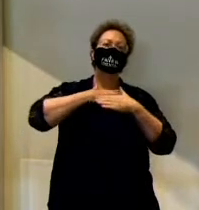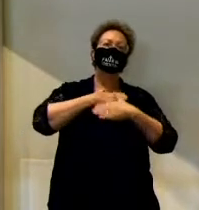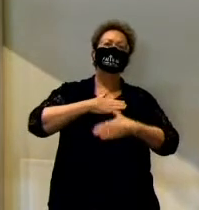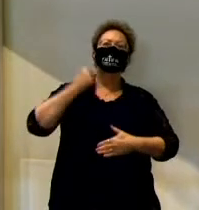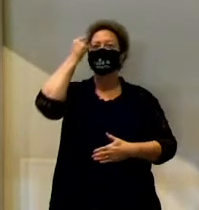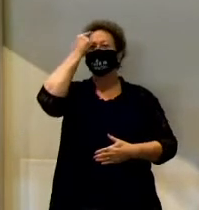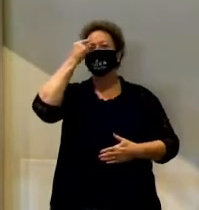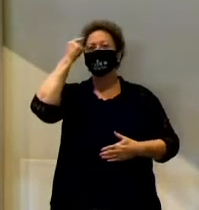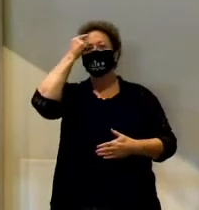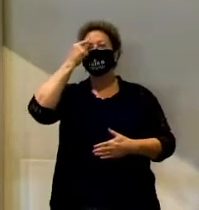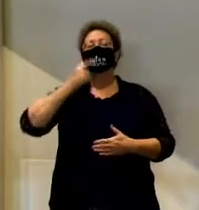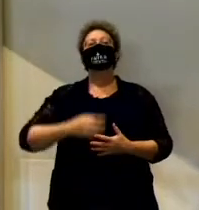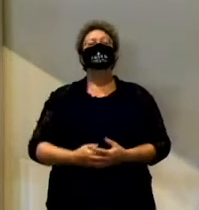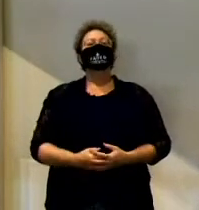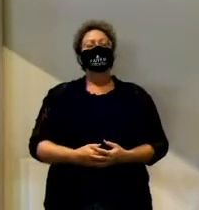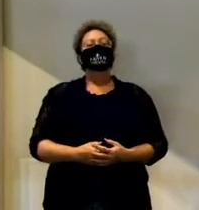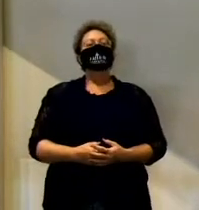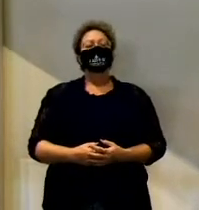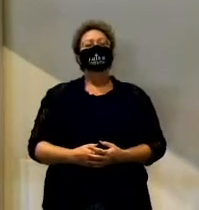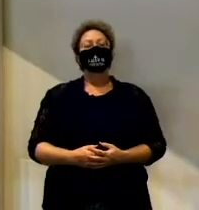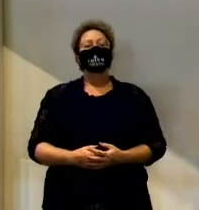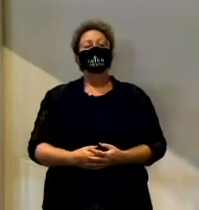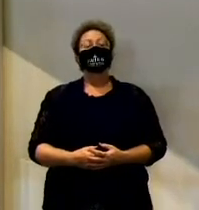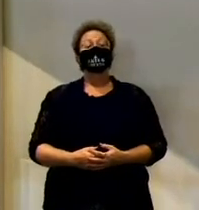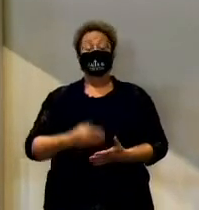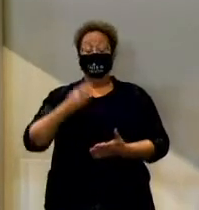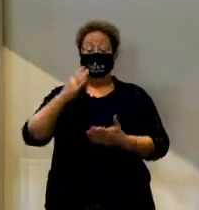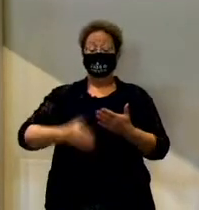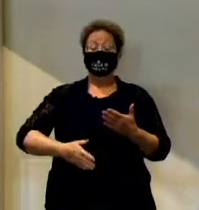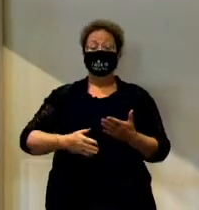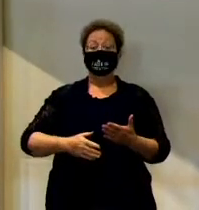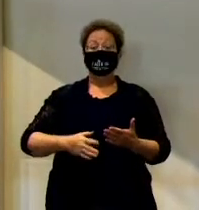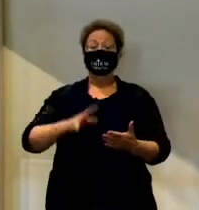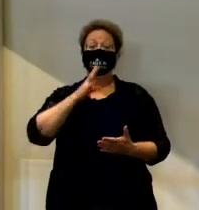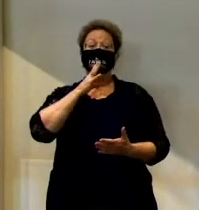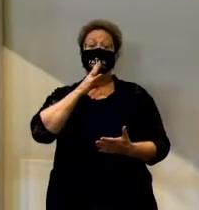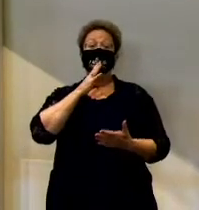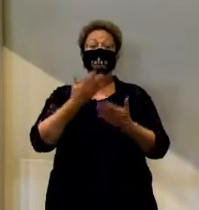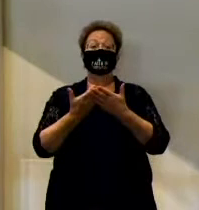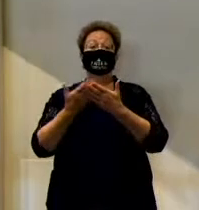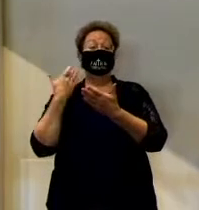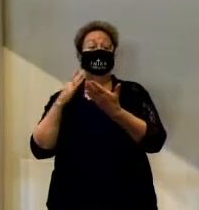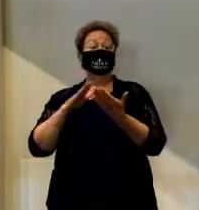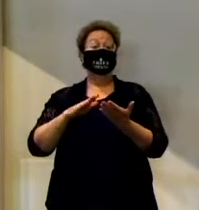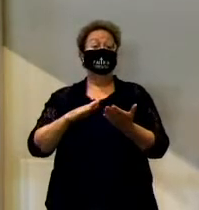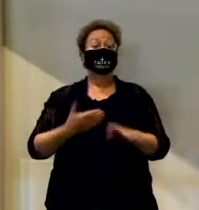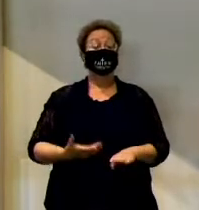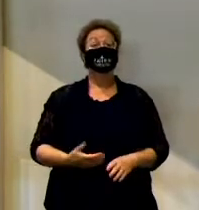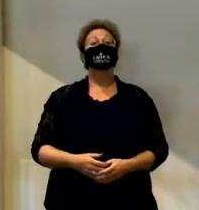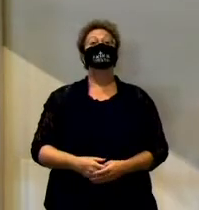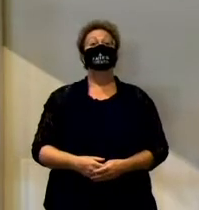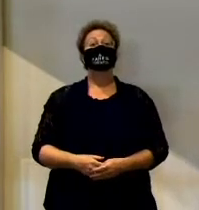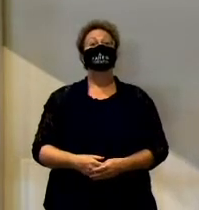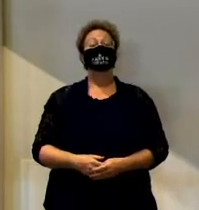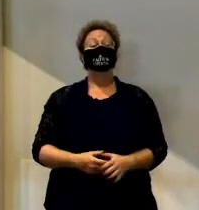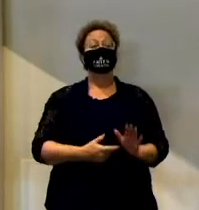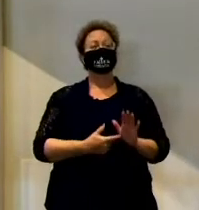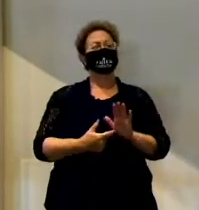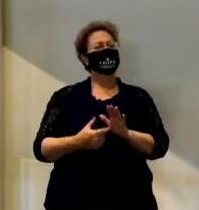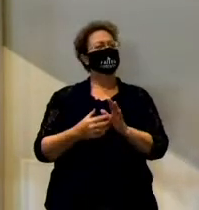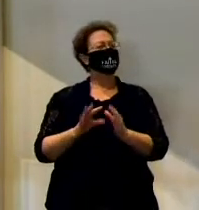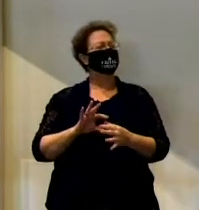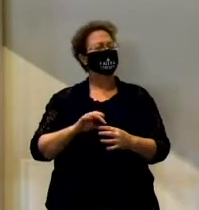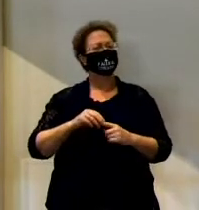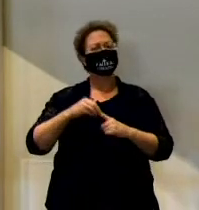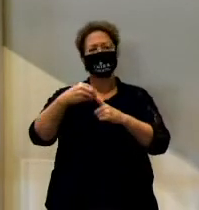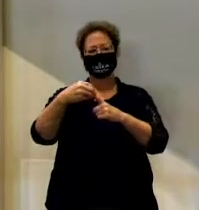in her eyes, and that was the last she spoke before she died. But it was just, it showed us what a special